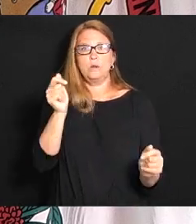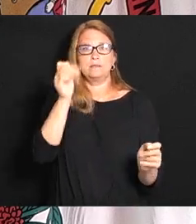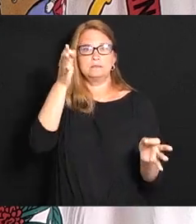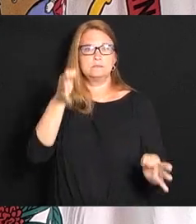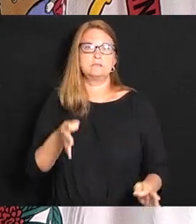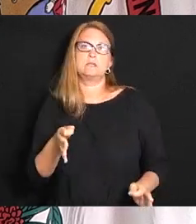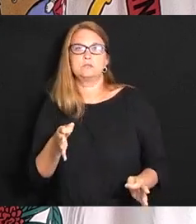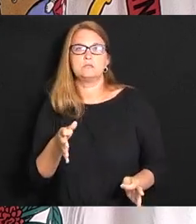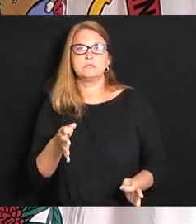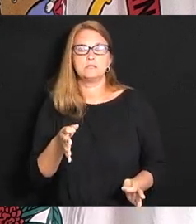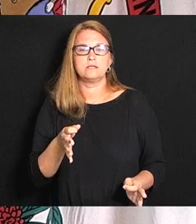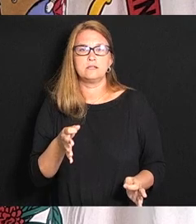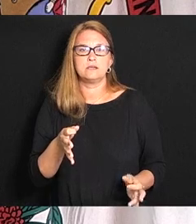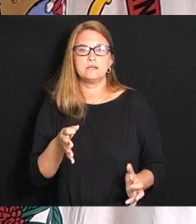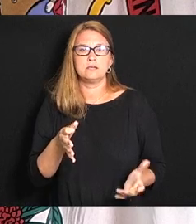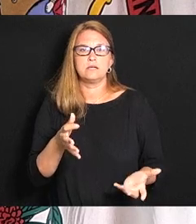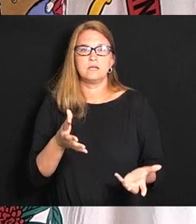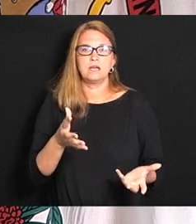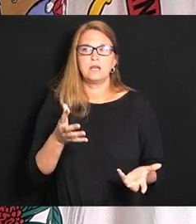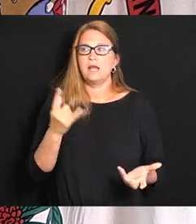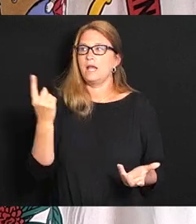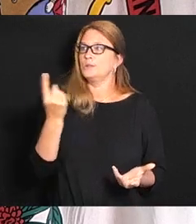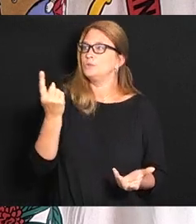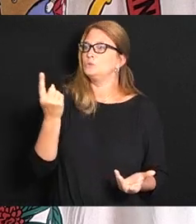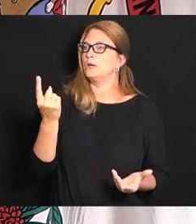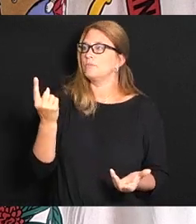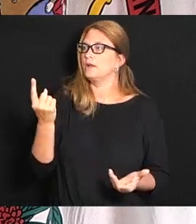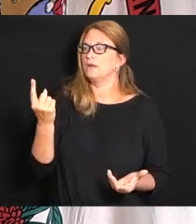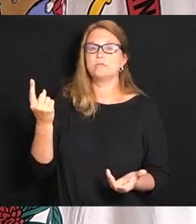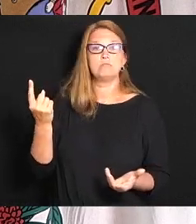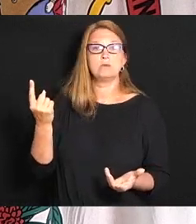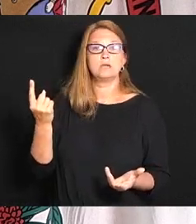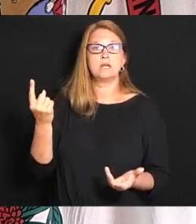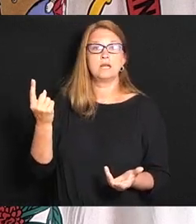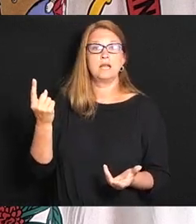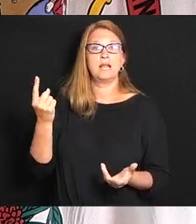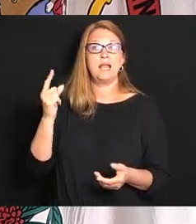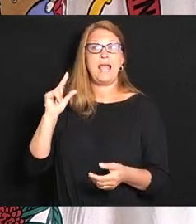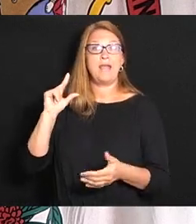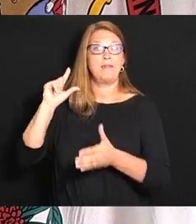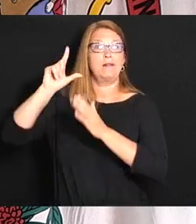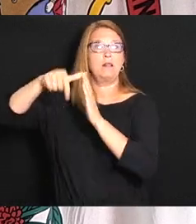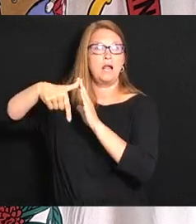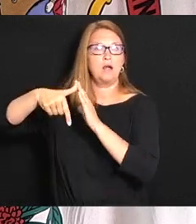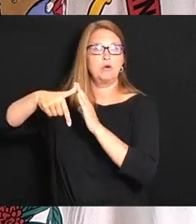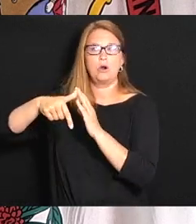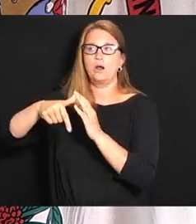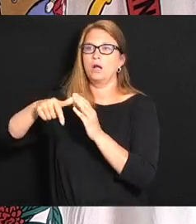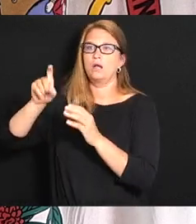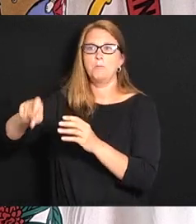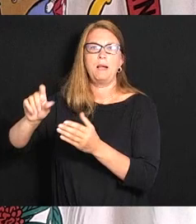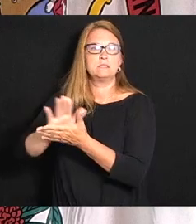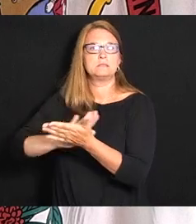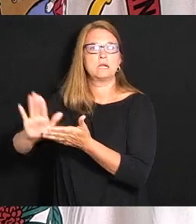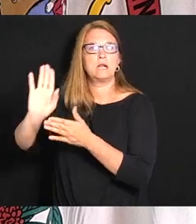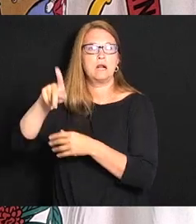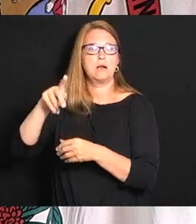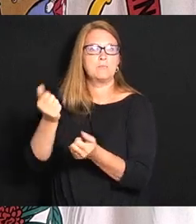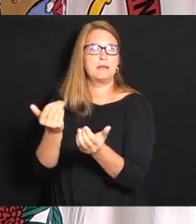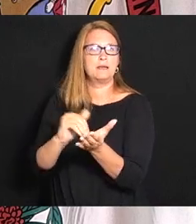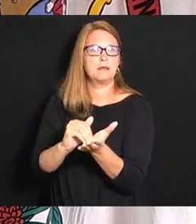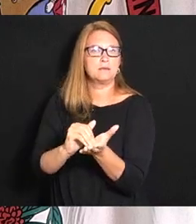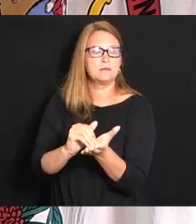this other stuff to where we just up and do something and then have a Jeffro Bodine moment where we oh my gosh what have